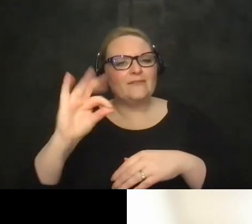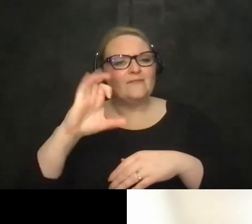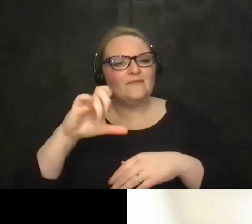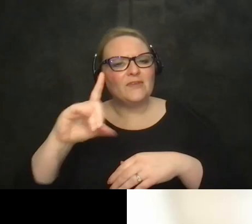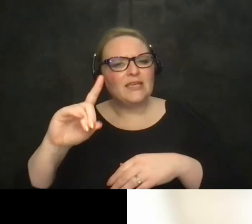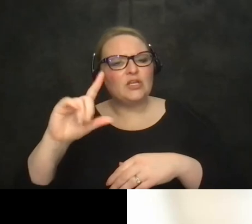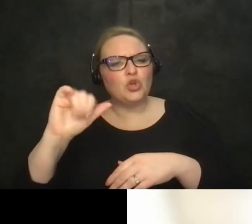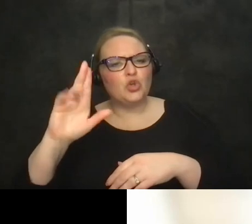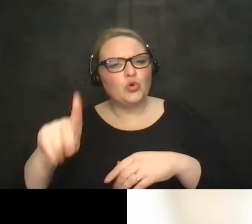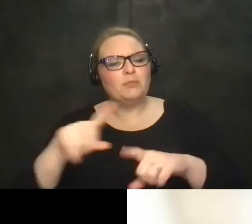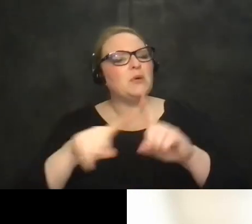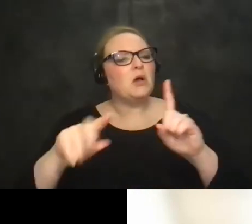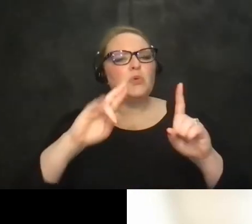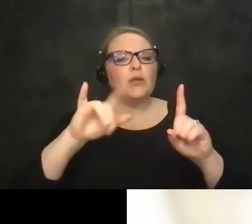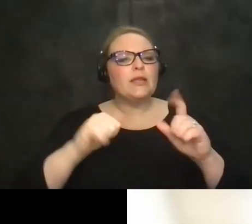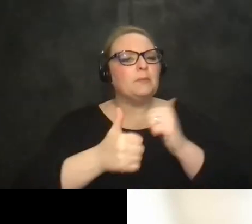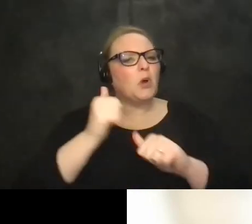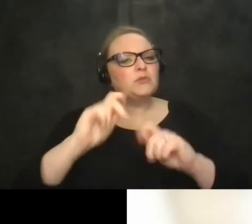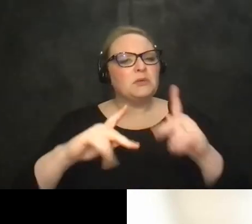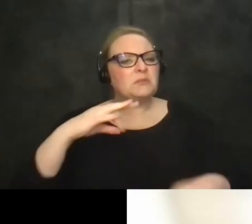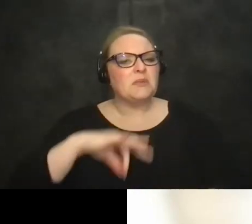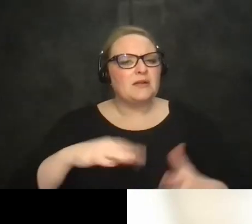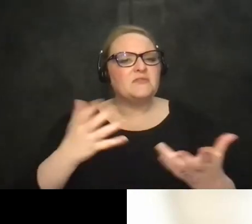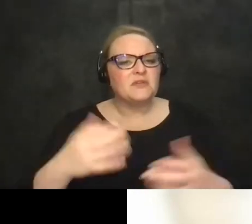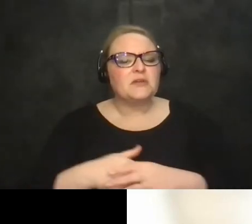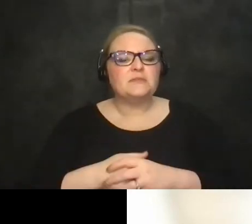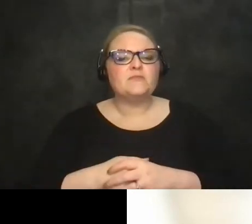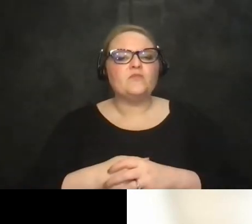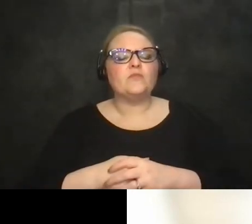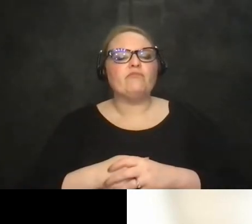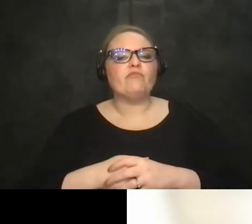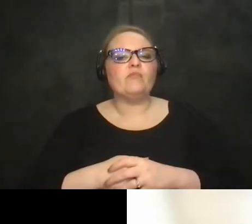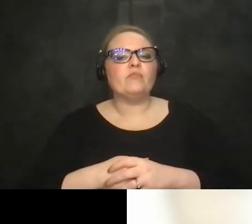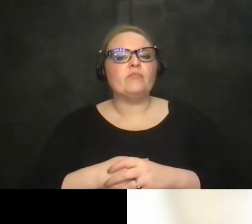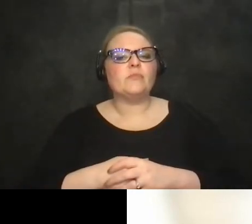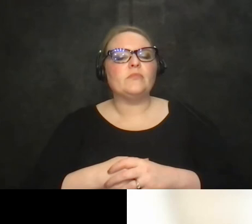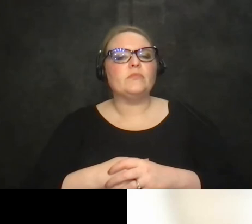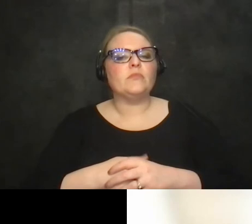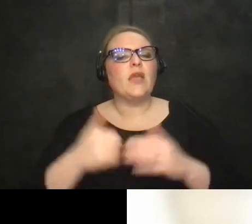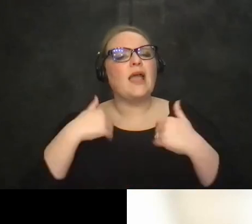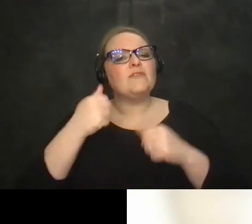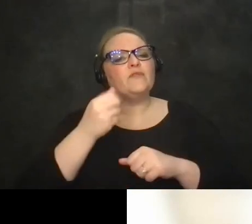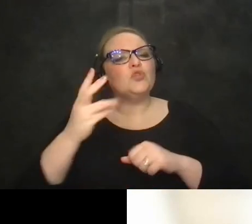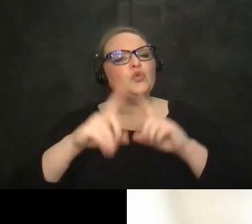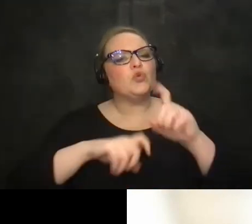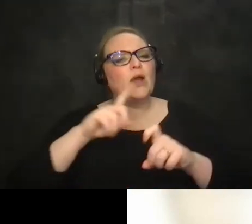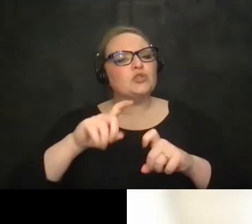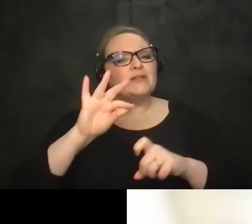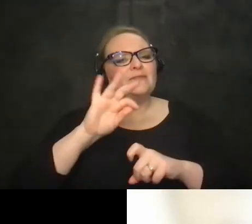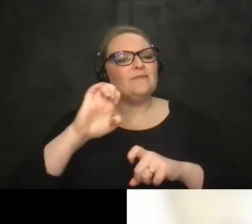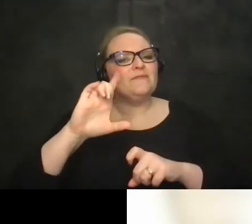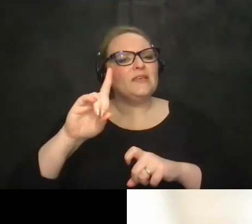for the most part everyone got the benefit of that and i i have a few questions for feed loop which